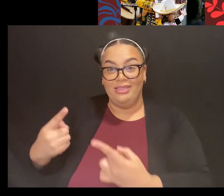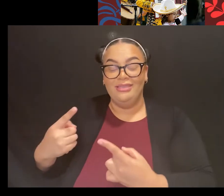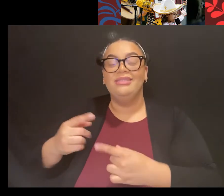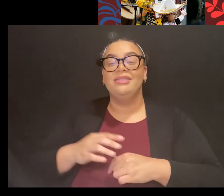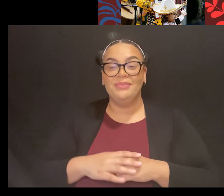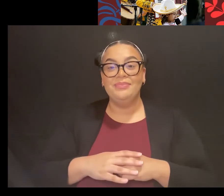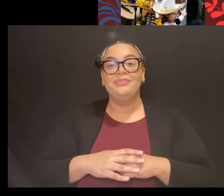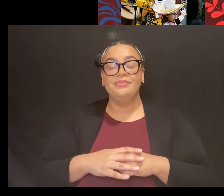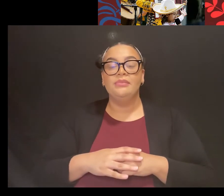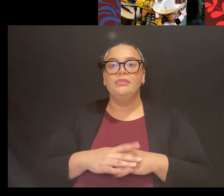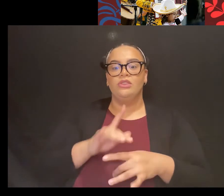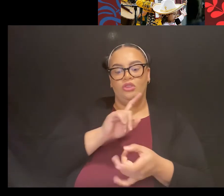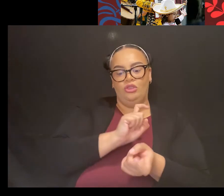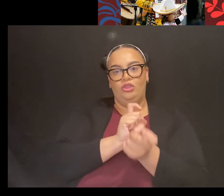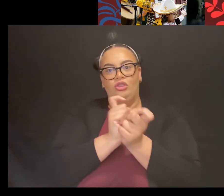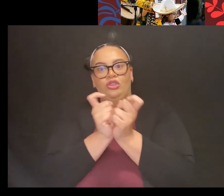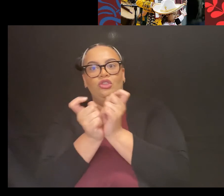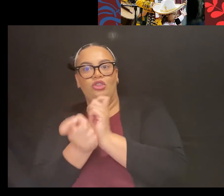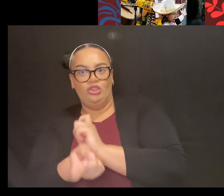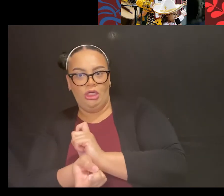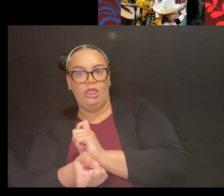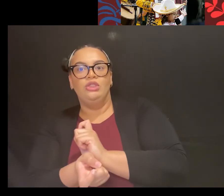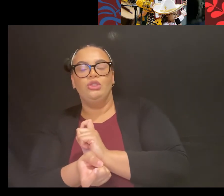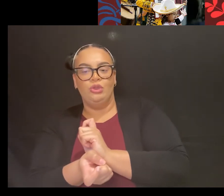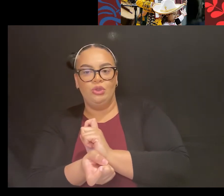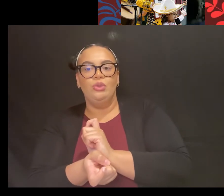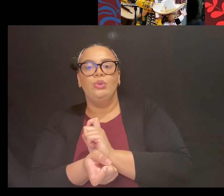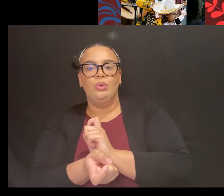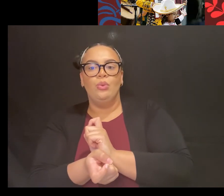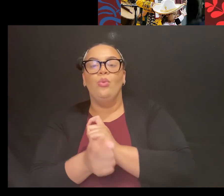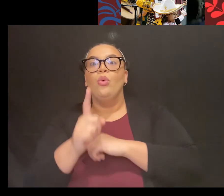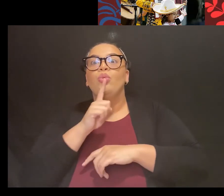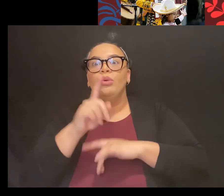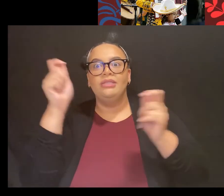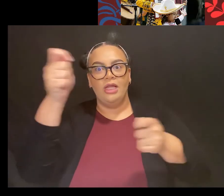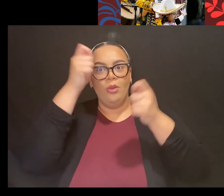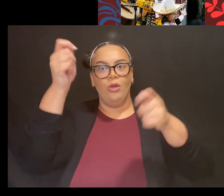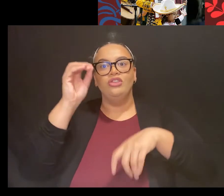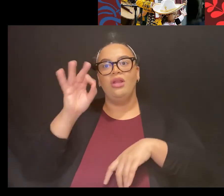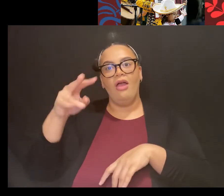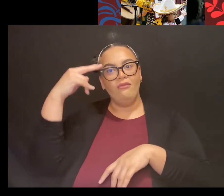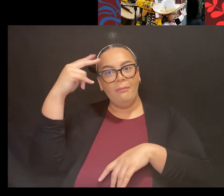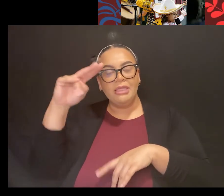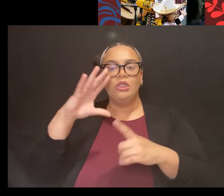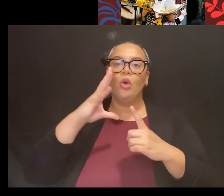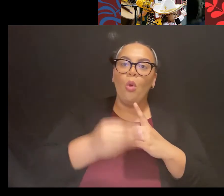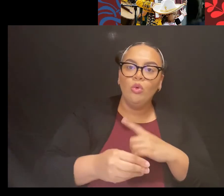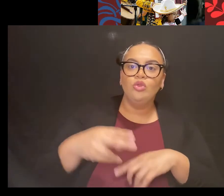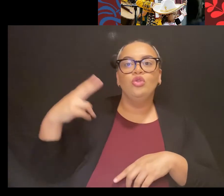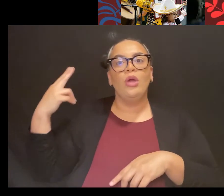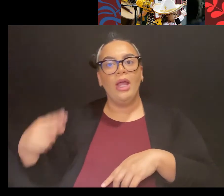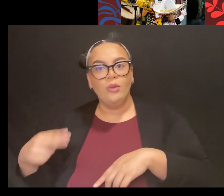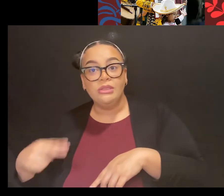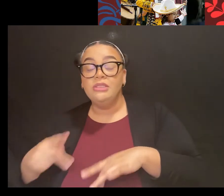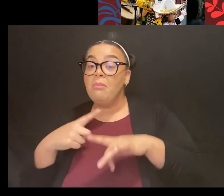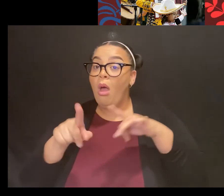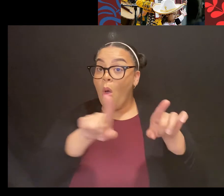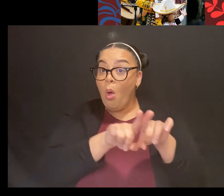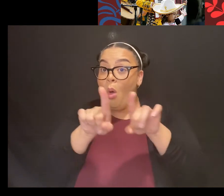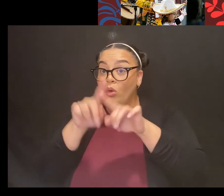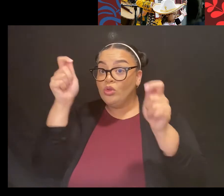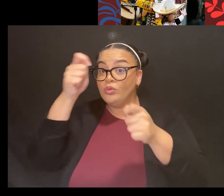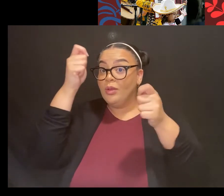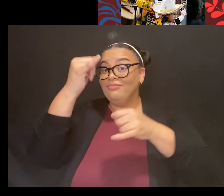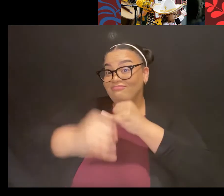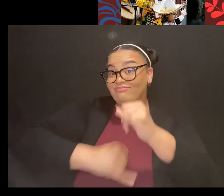of Mexican culture and heritage. Also celebrated internationally, but the United States is known to make the most of this